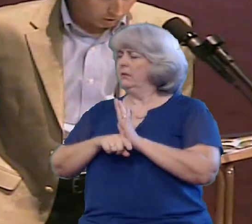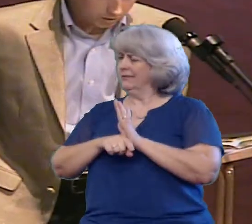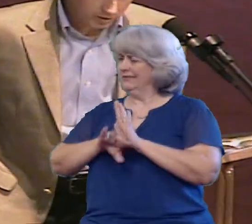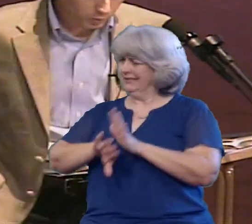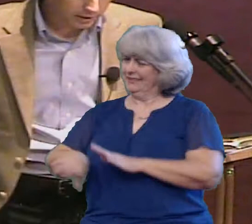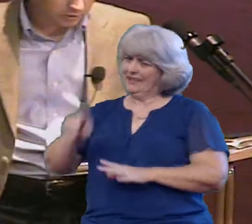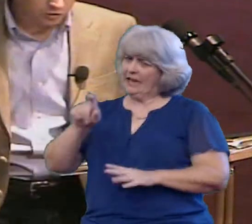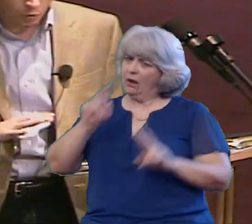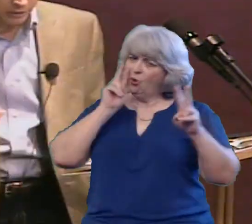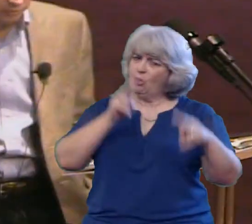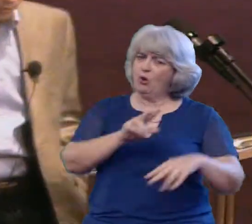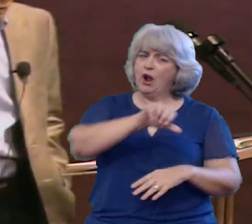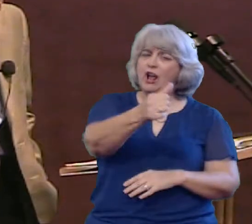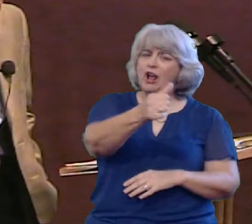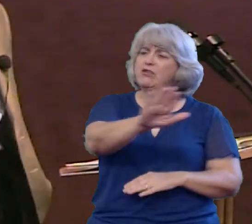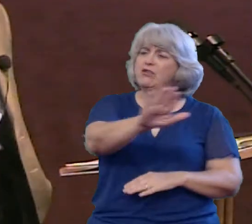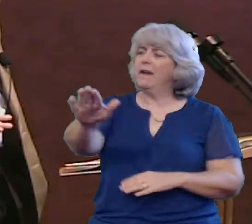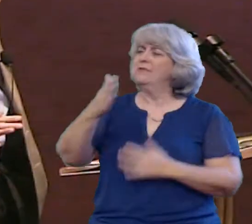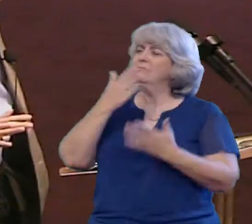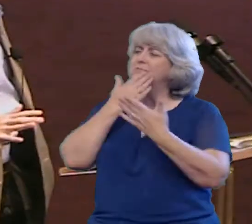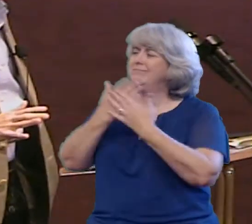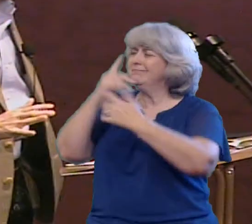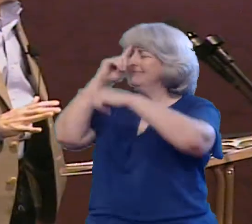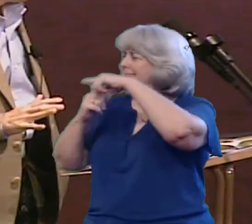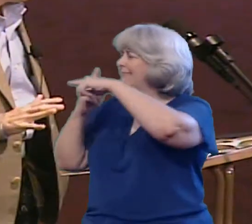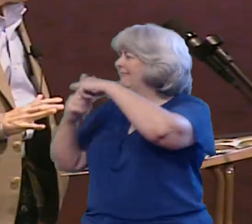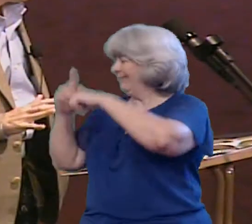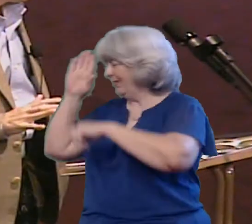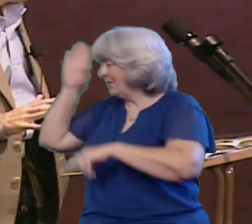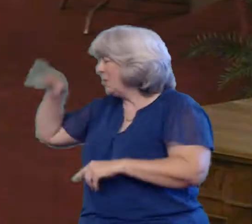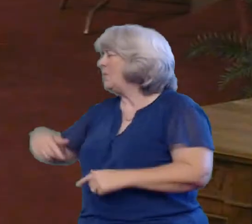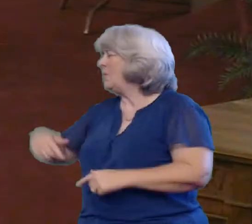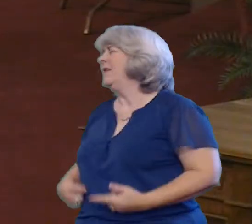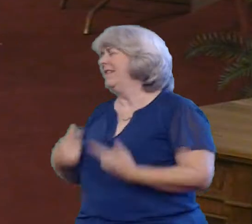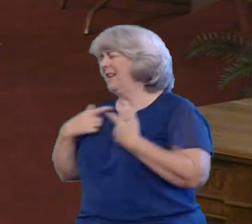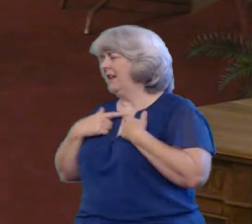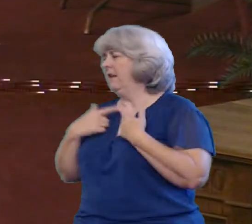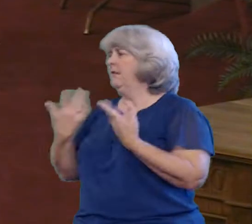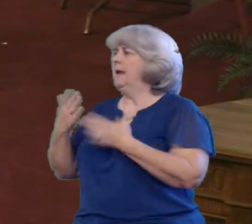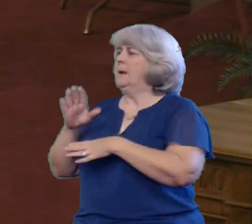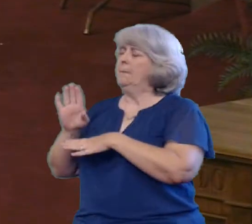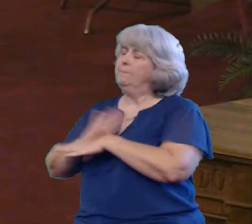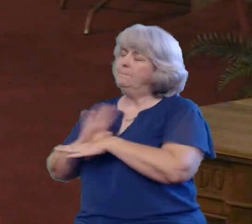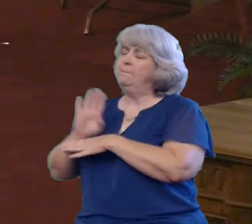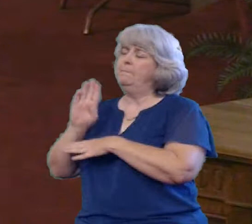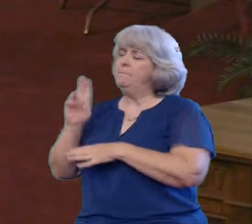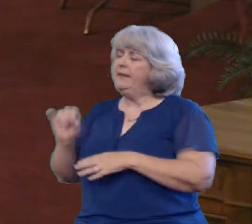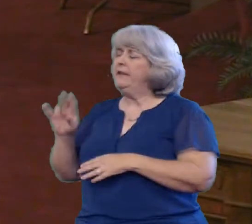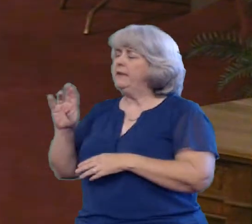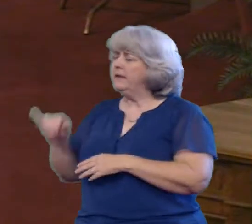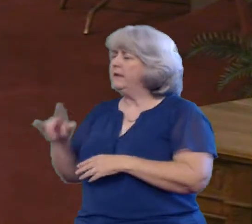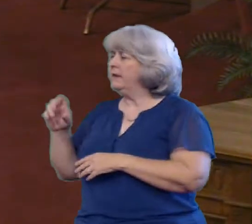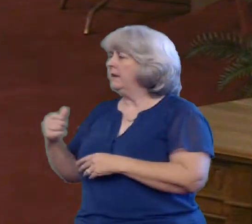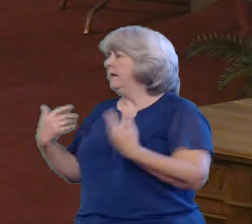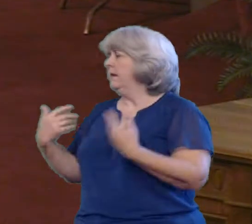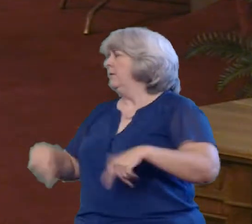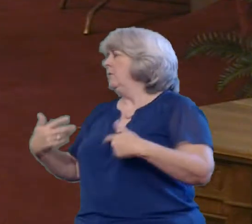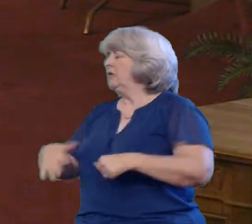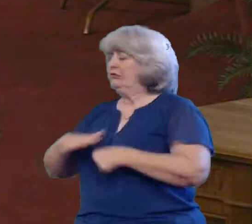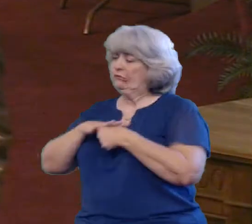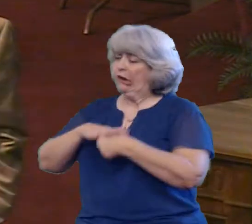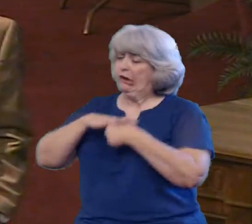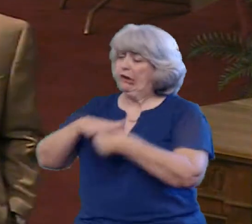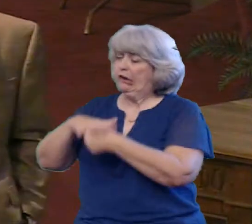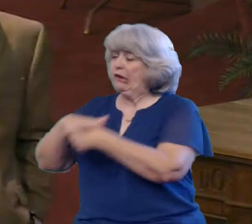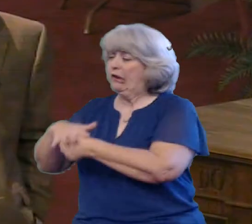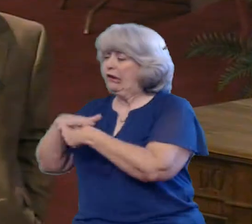You see we get so busy just dealing with life and and dealing with stress And the issues that come up that sometimes we forget about the important